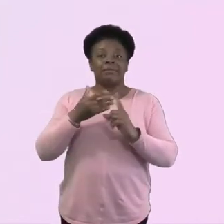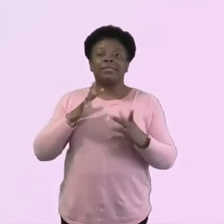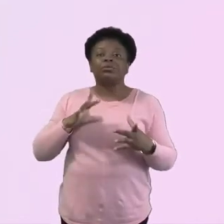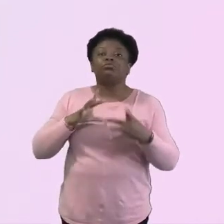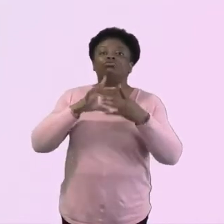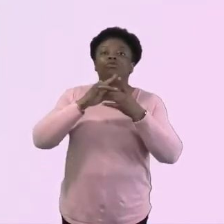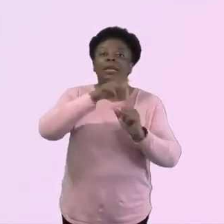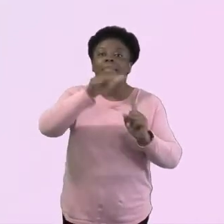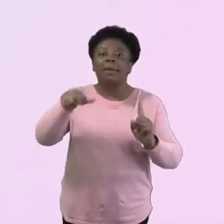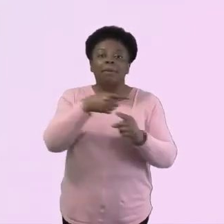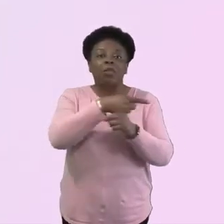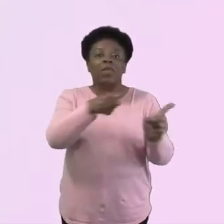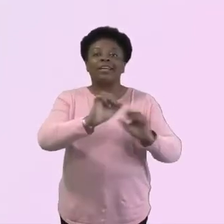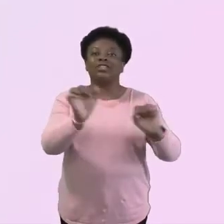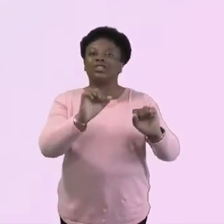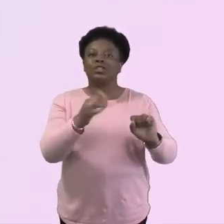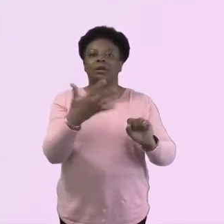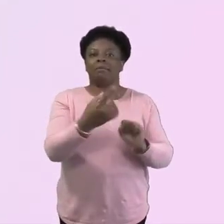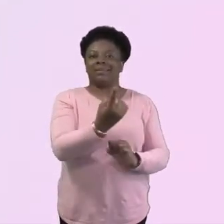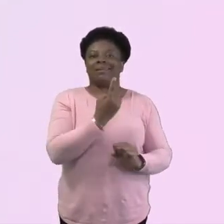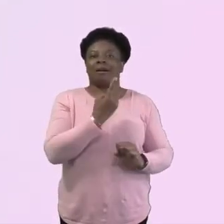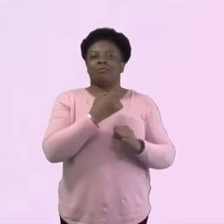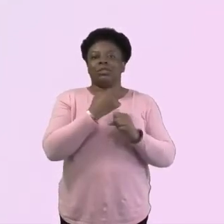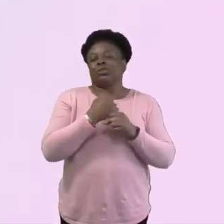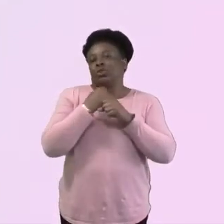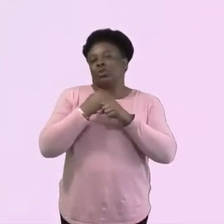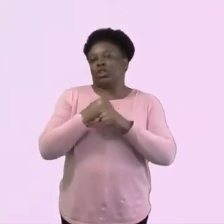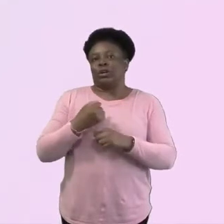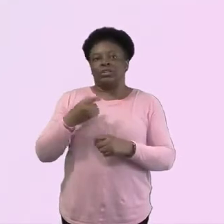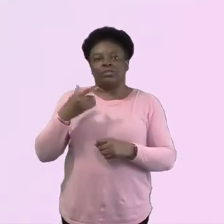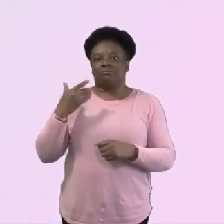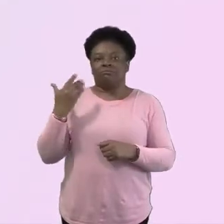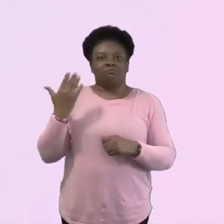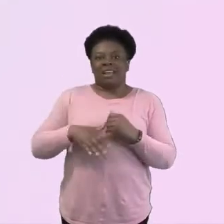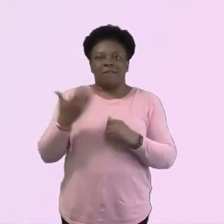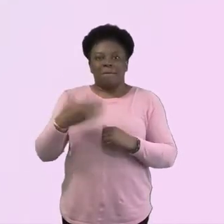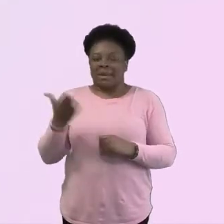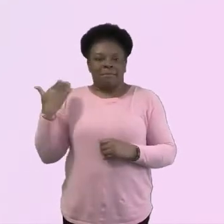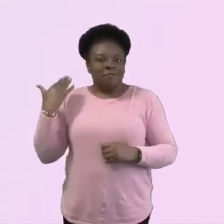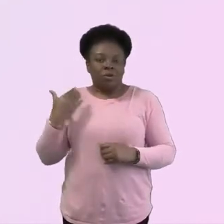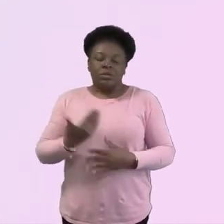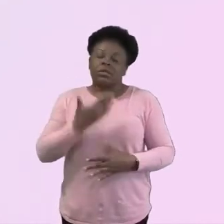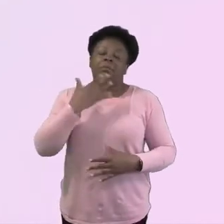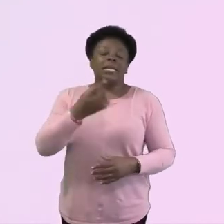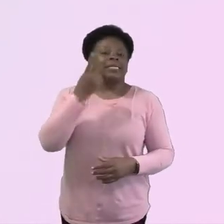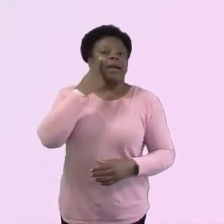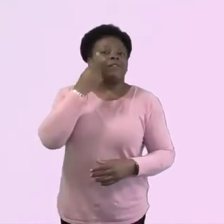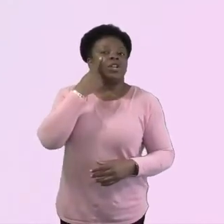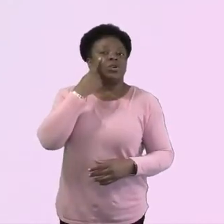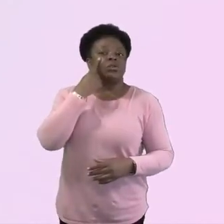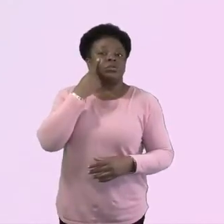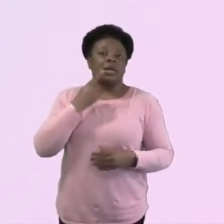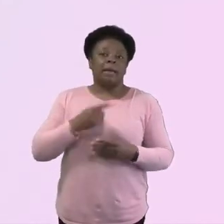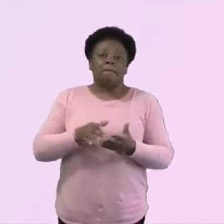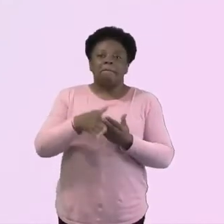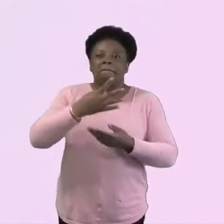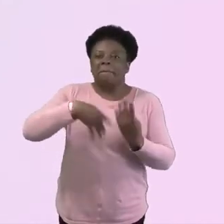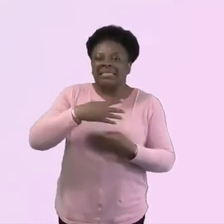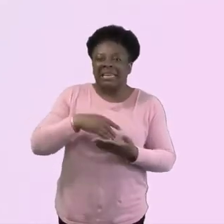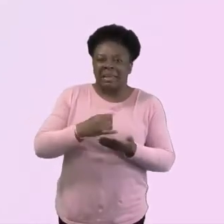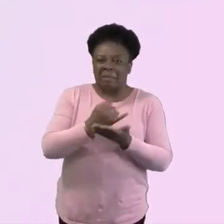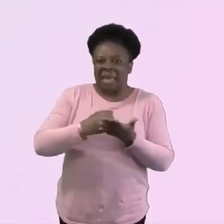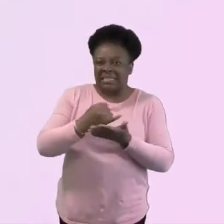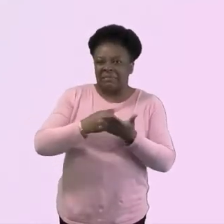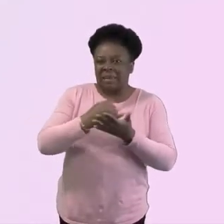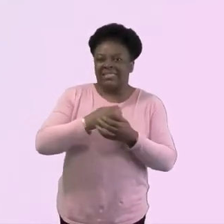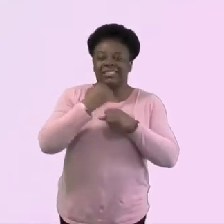church. So if you haven't looked into Messy Church already, there's a great website. There's lots of books and resources. And all through the